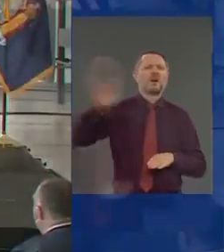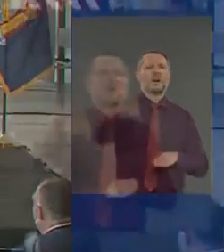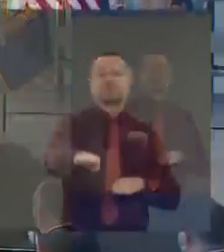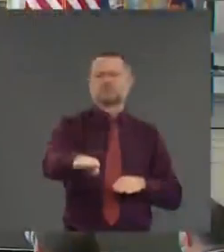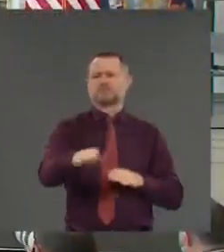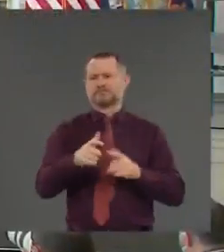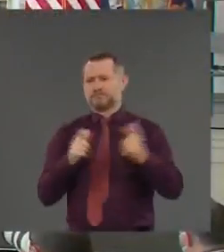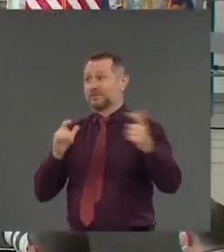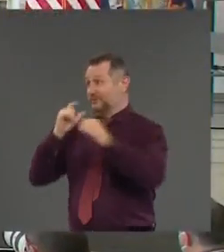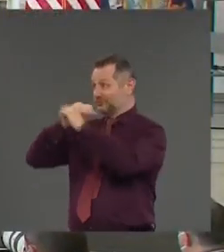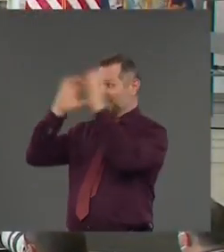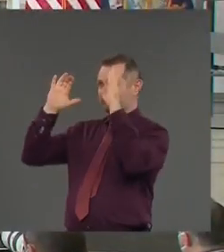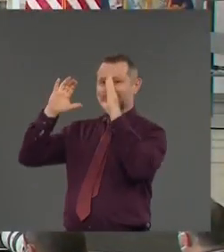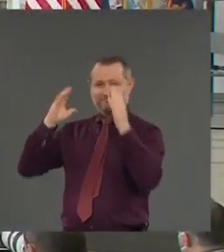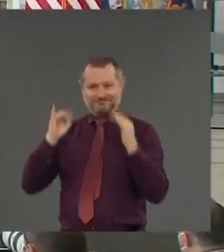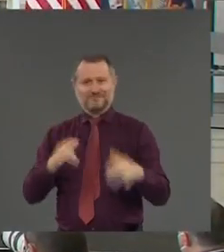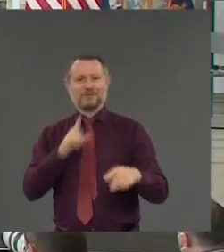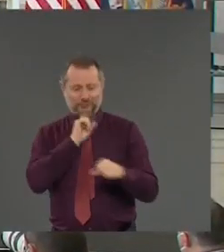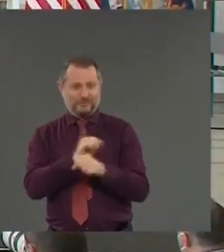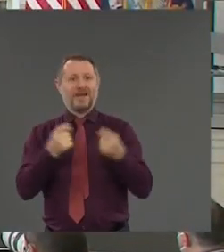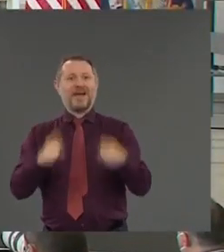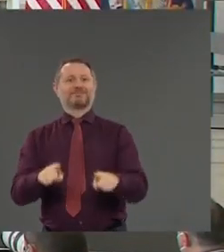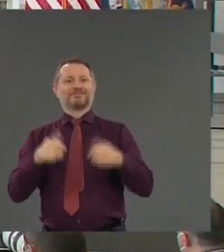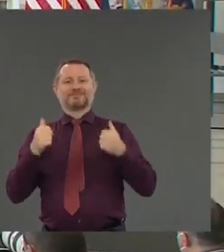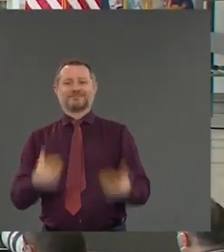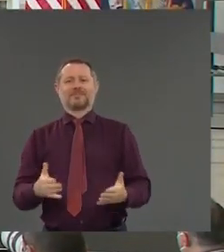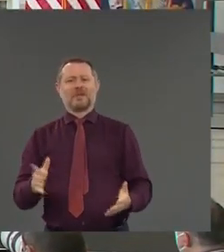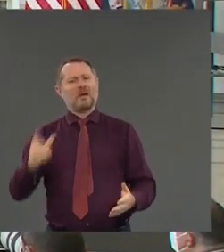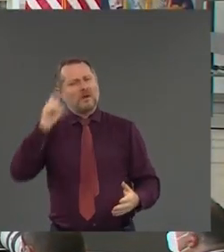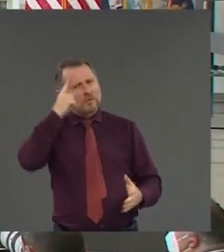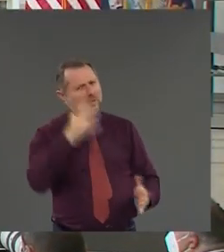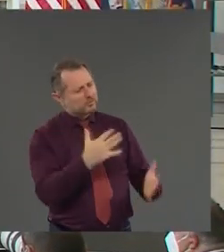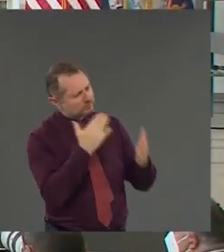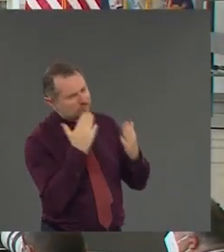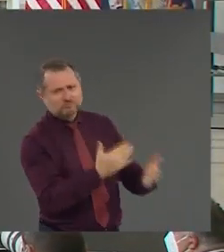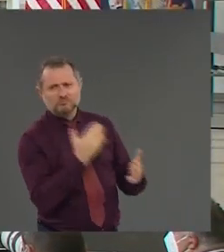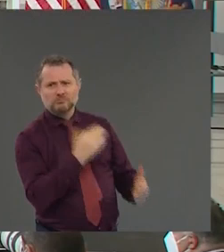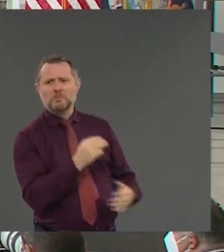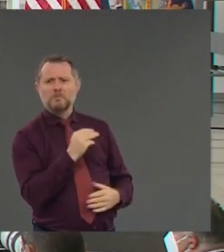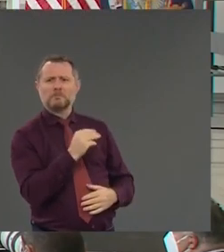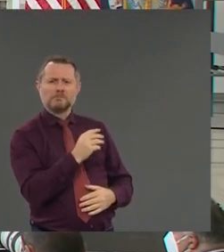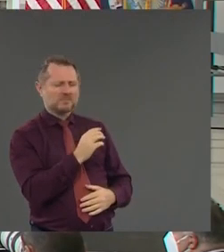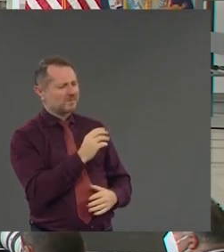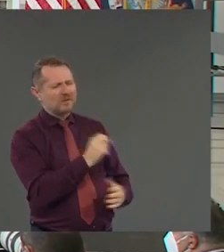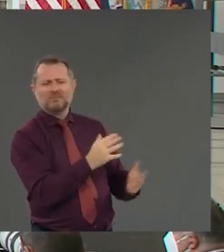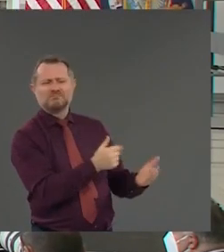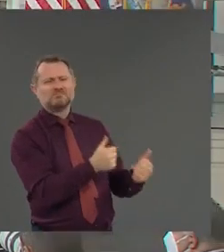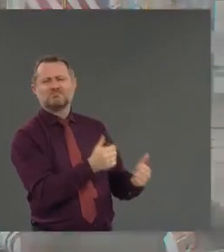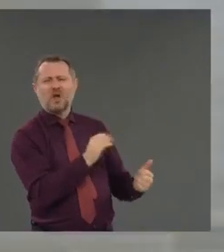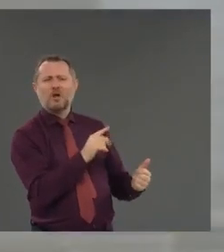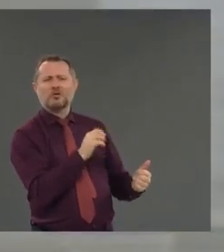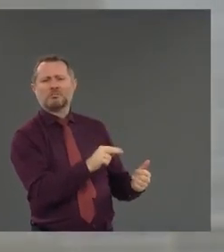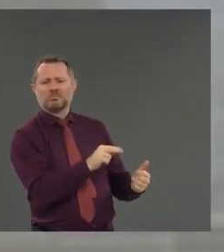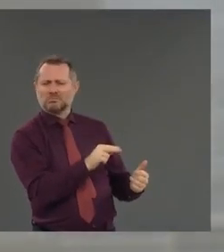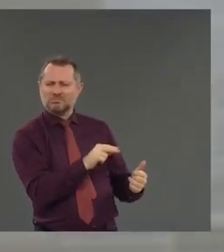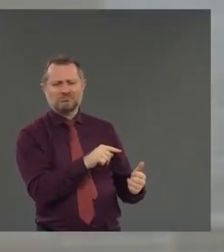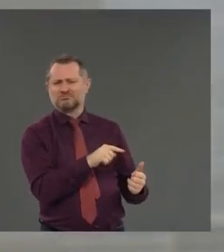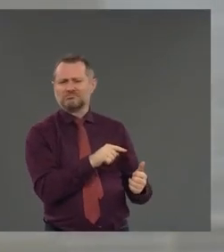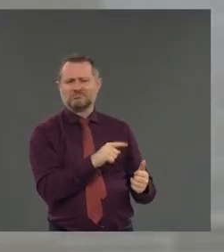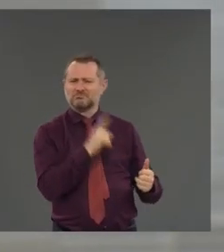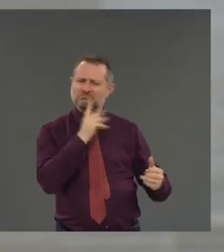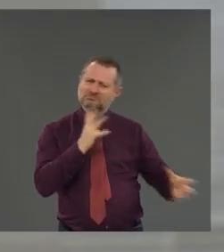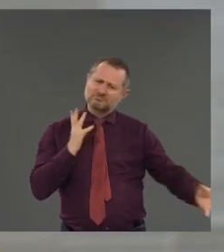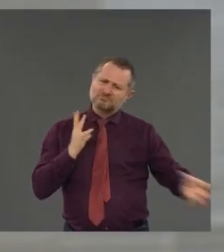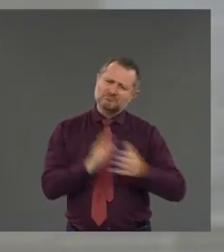Thank you. Thank you, Mr. Rick Cotton, not just for this presentation, but for everything you've done for the state of New York. Rick